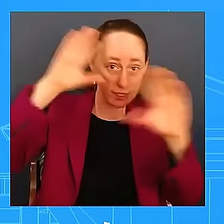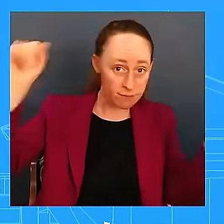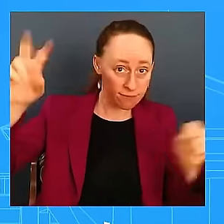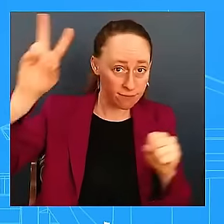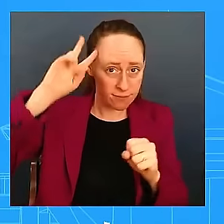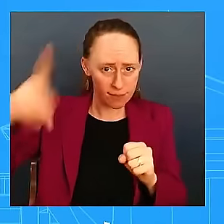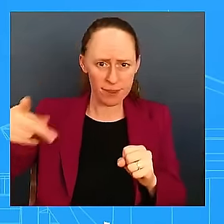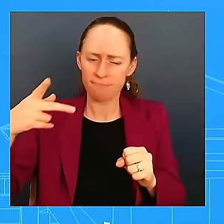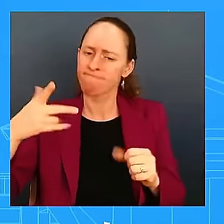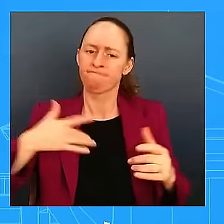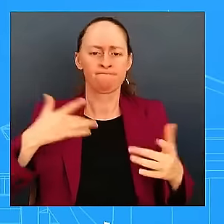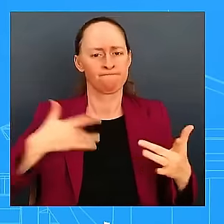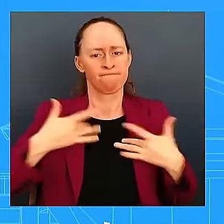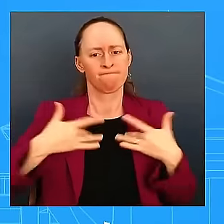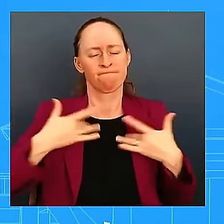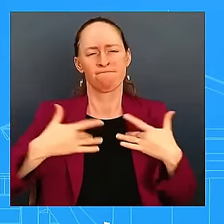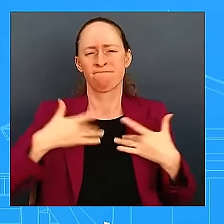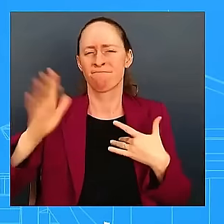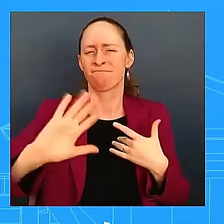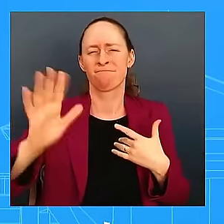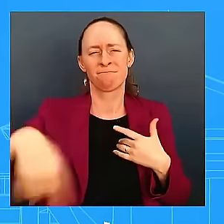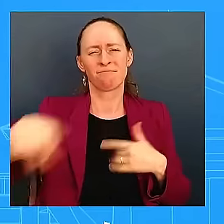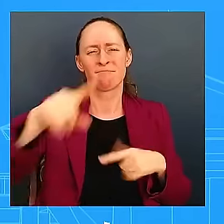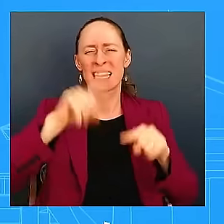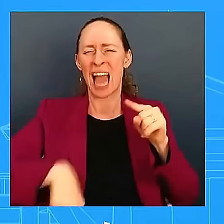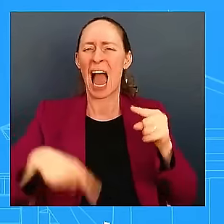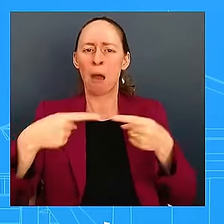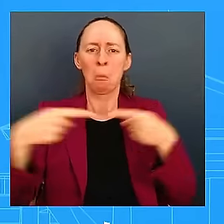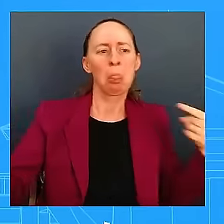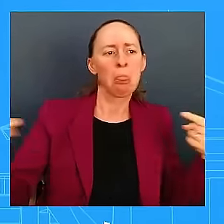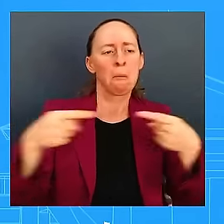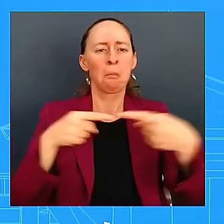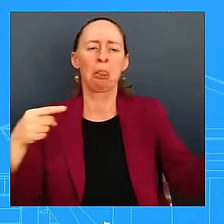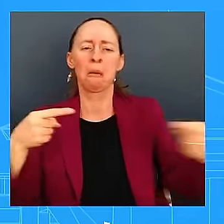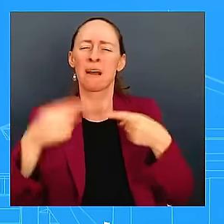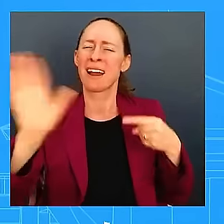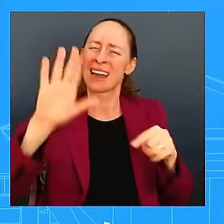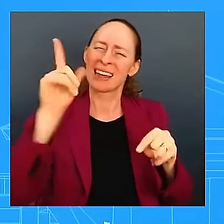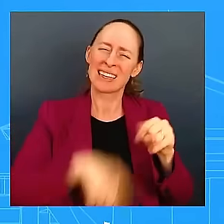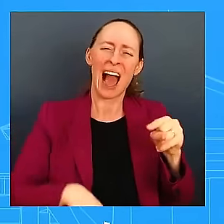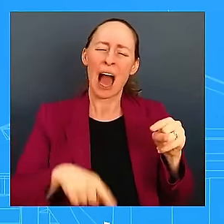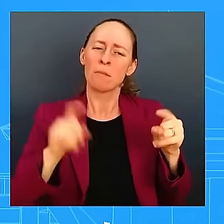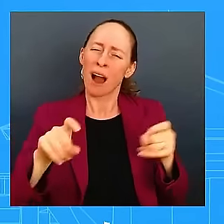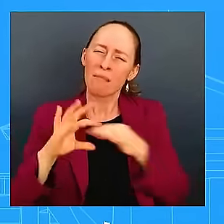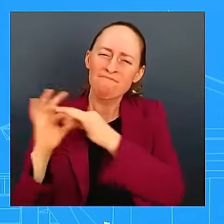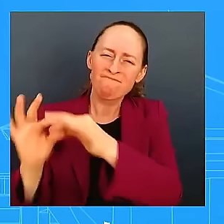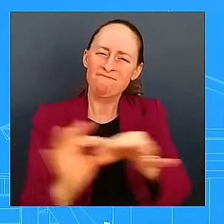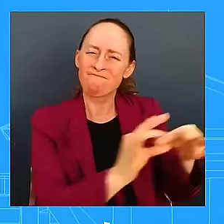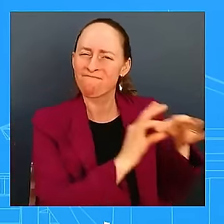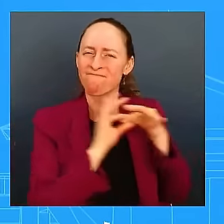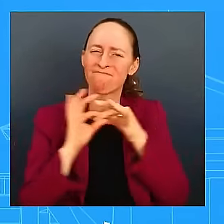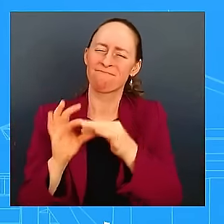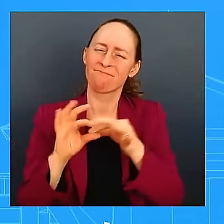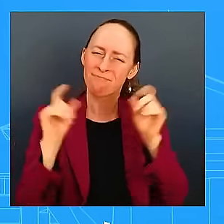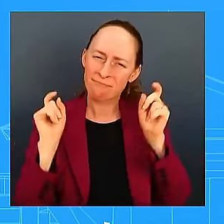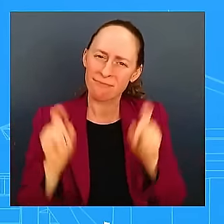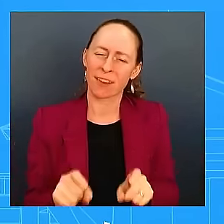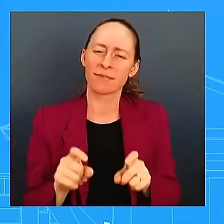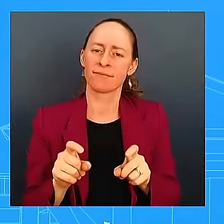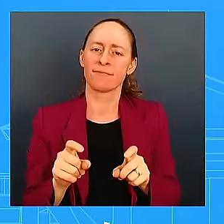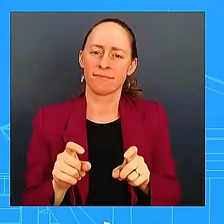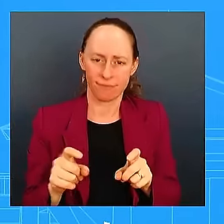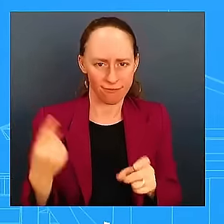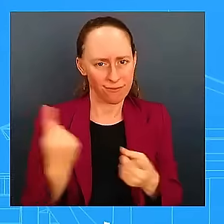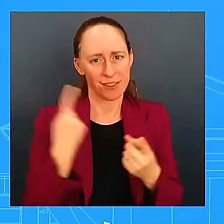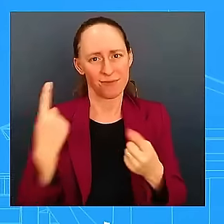bring together our communities. That is what you have been seeing over the last three and a half years. And conspiracy theories like this